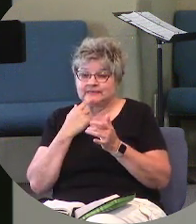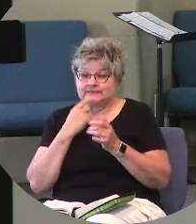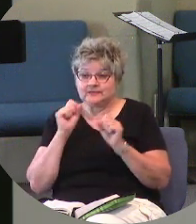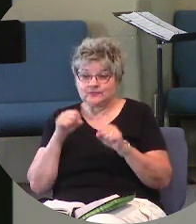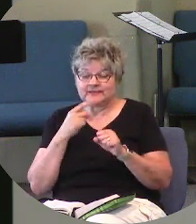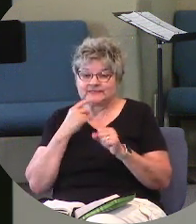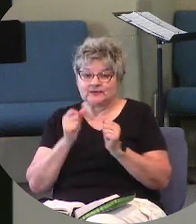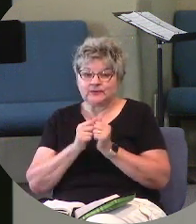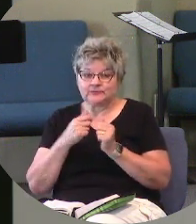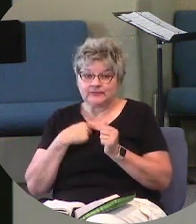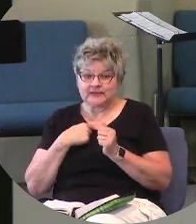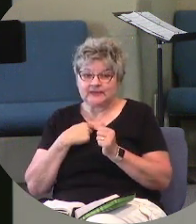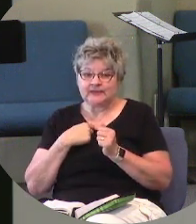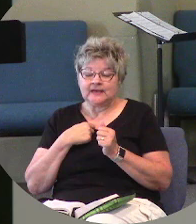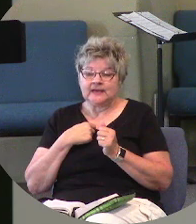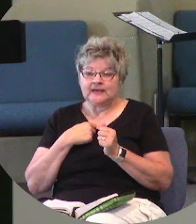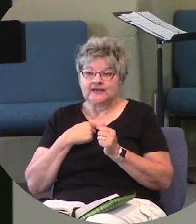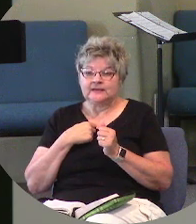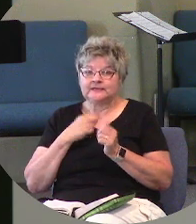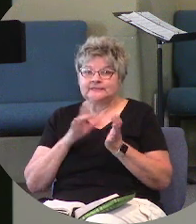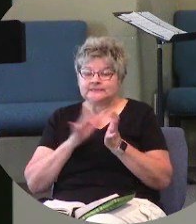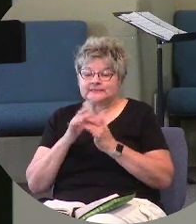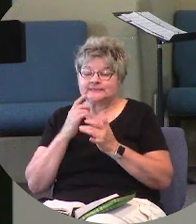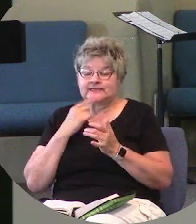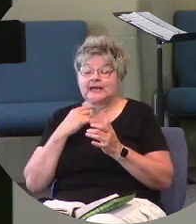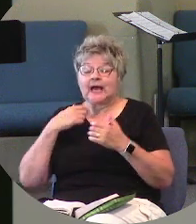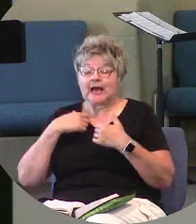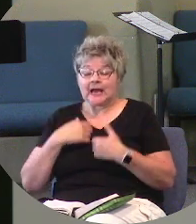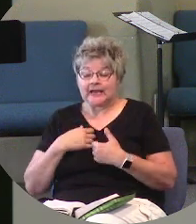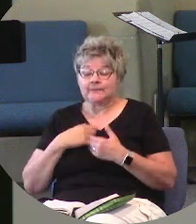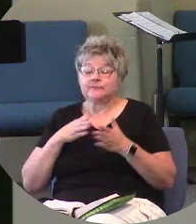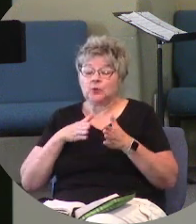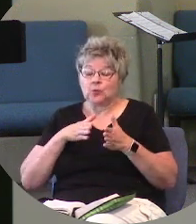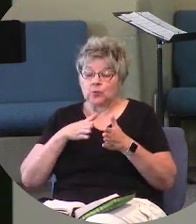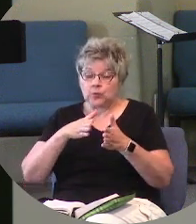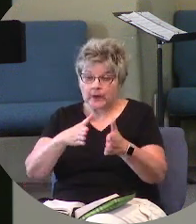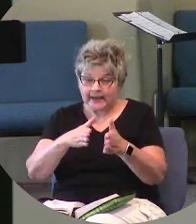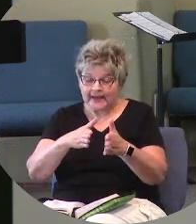say this with me, I am the way, I am the